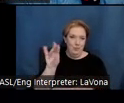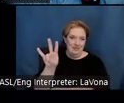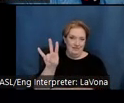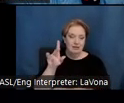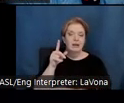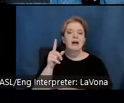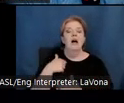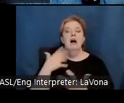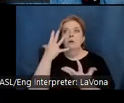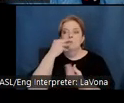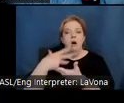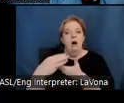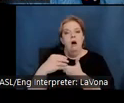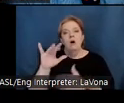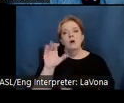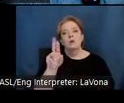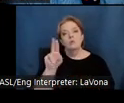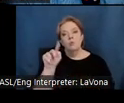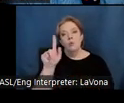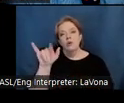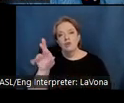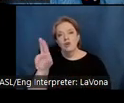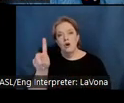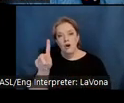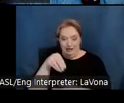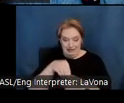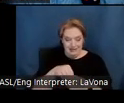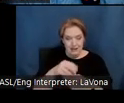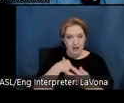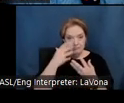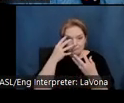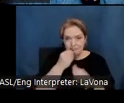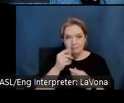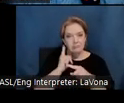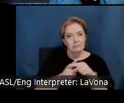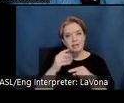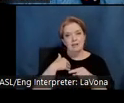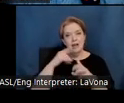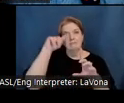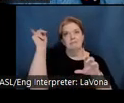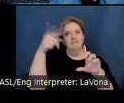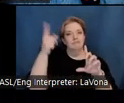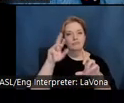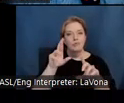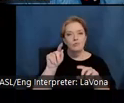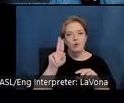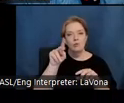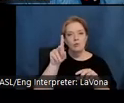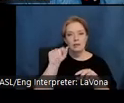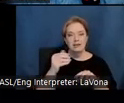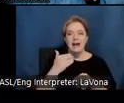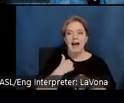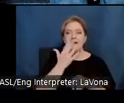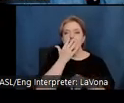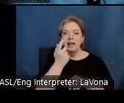complements the soaring interior complete with rotunda crammed with eclectic art, stained glass, and mysterious